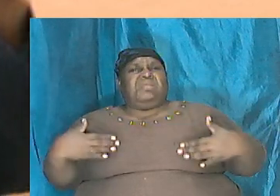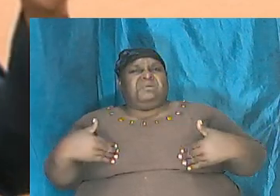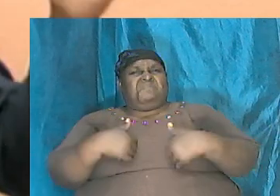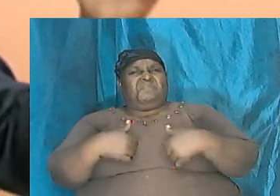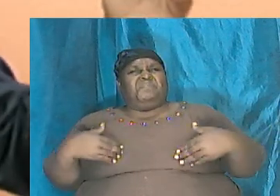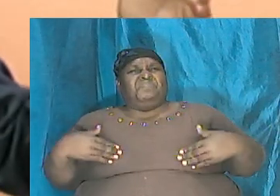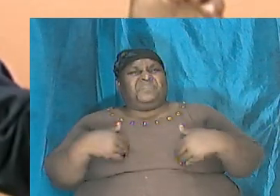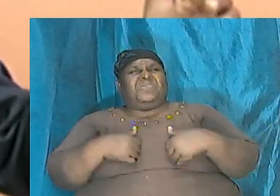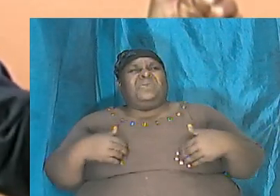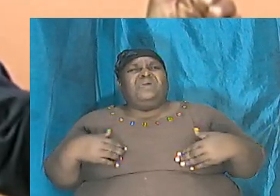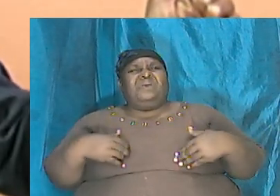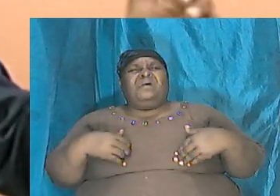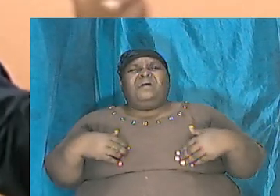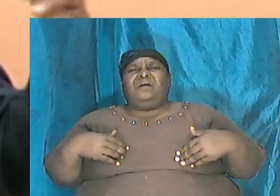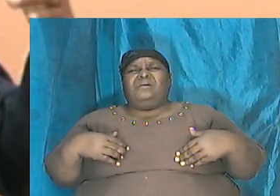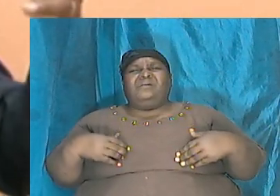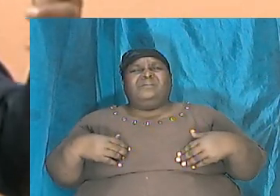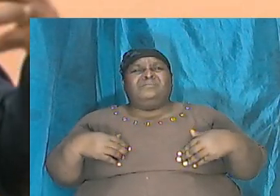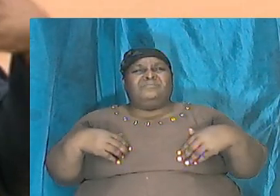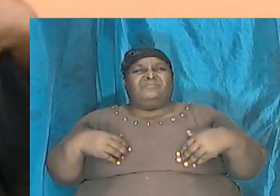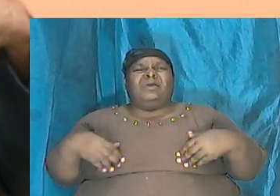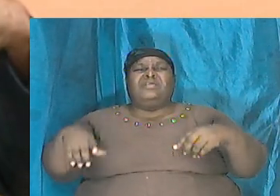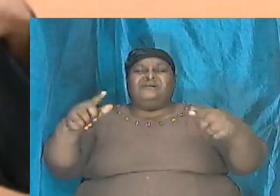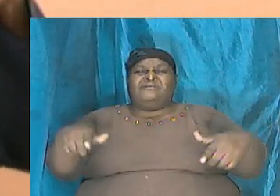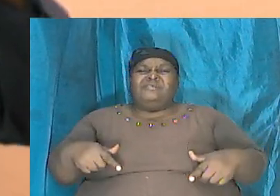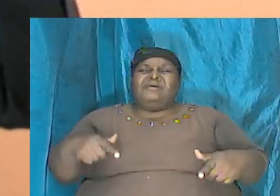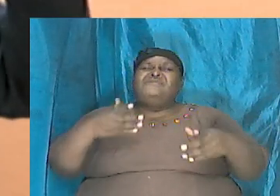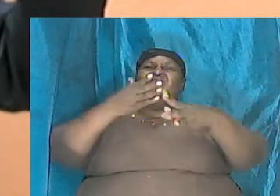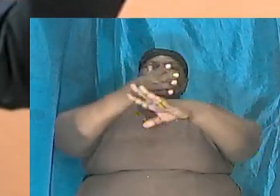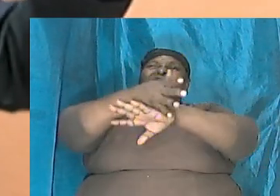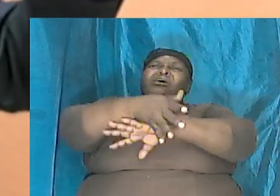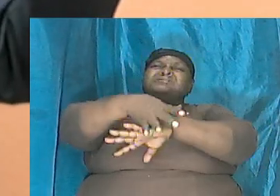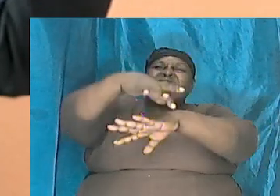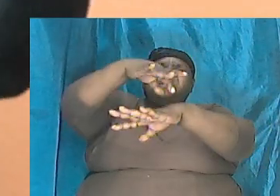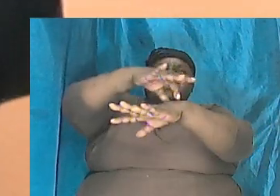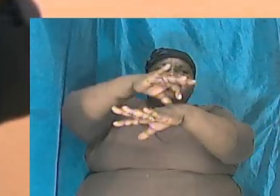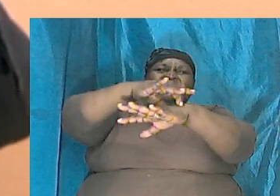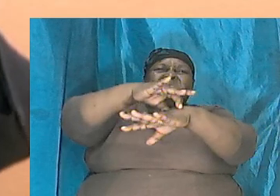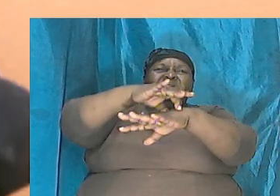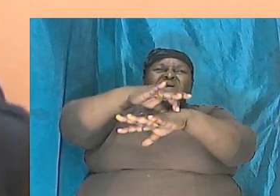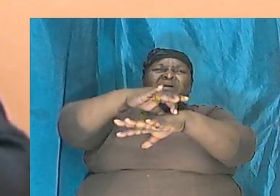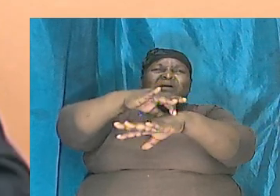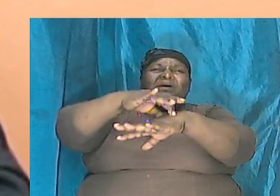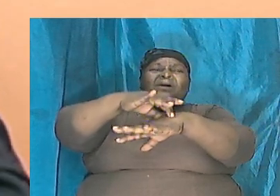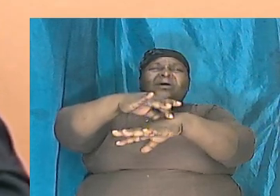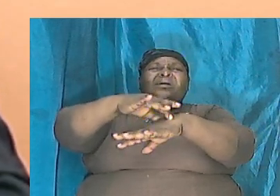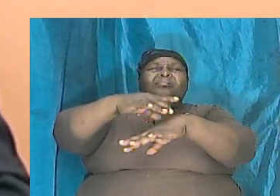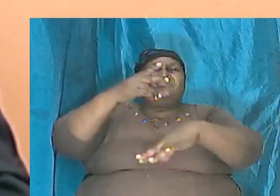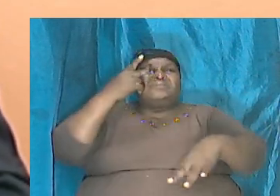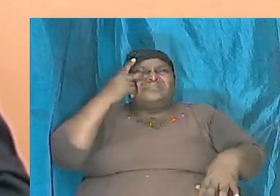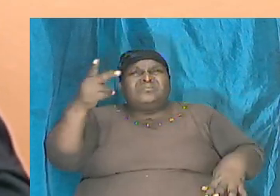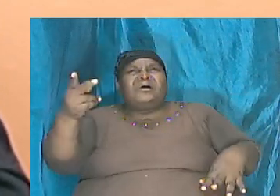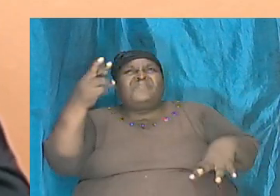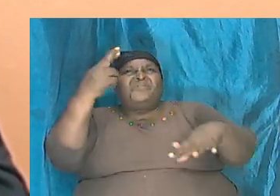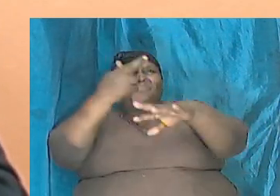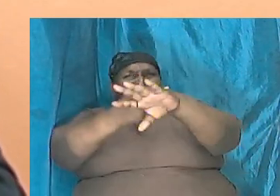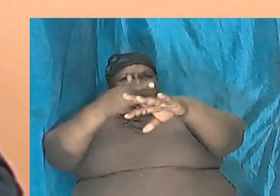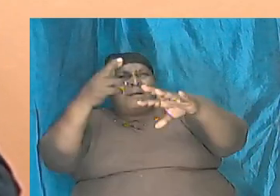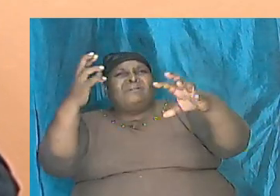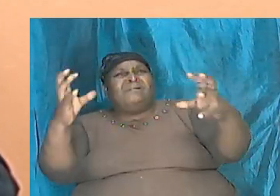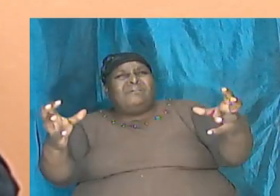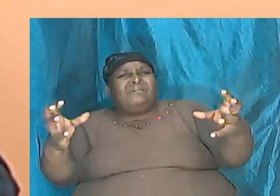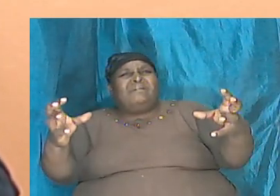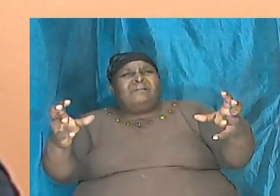tribes across the earth. If we go across the earth and we look at the carvings on certain rocks, if we go to